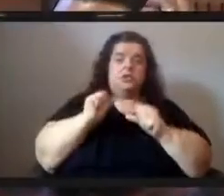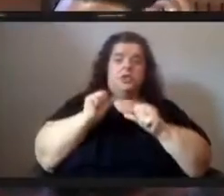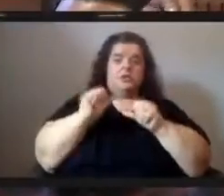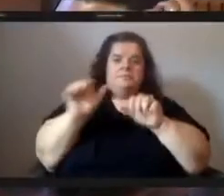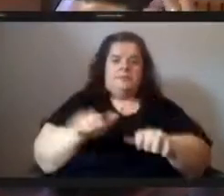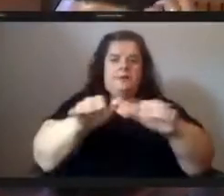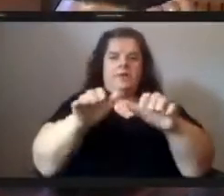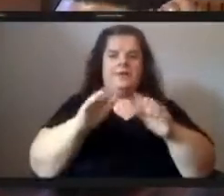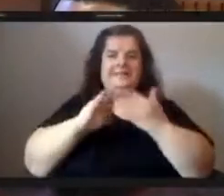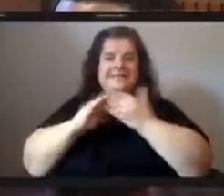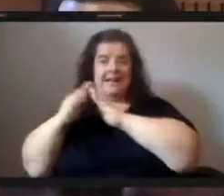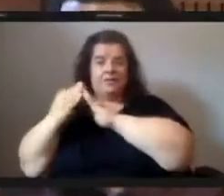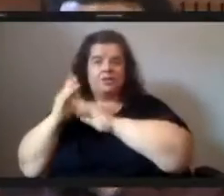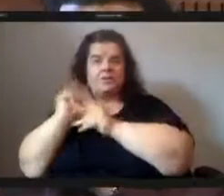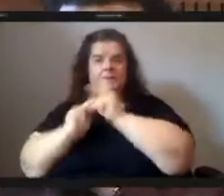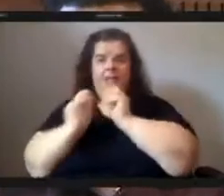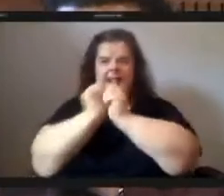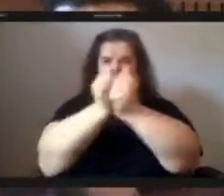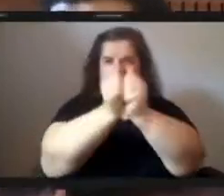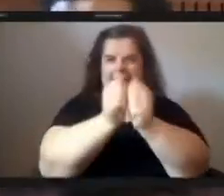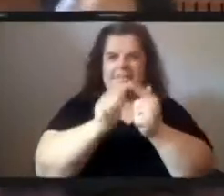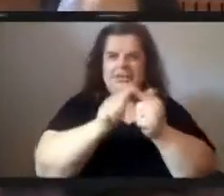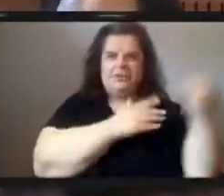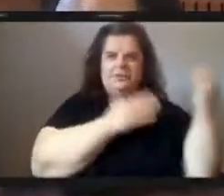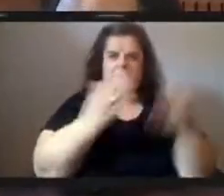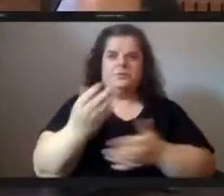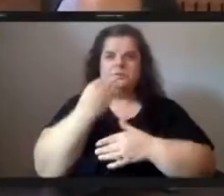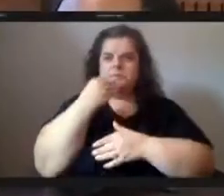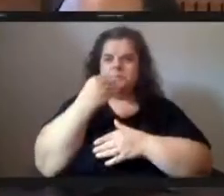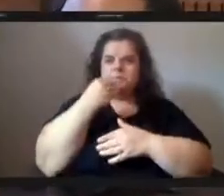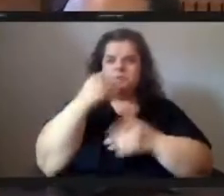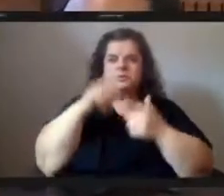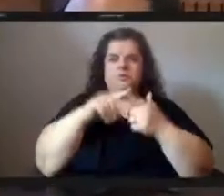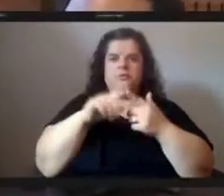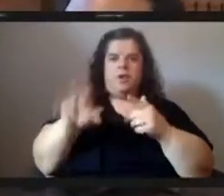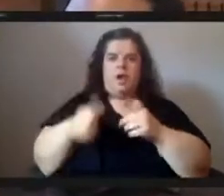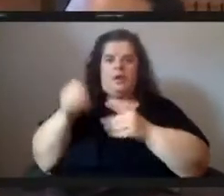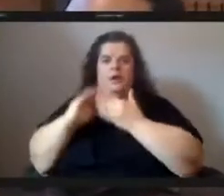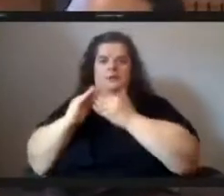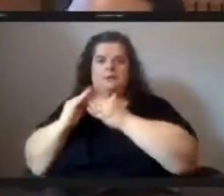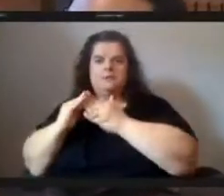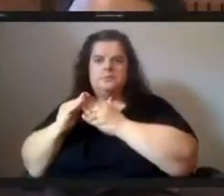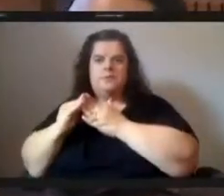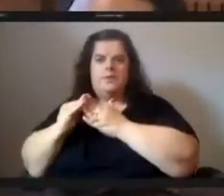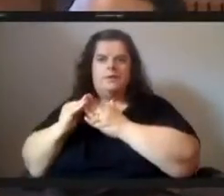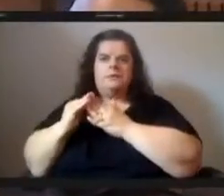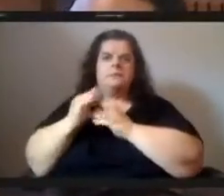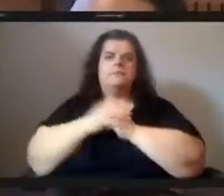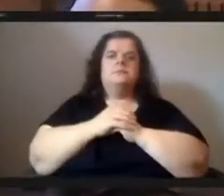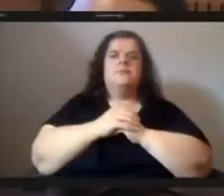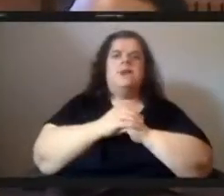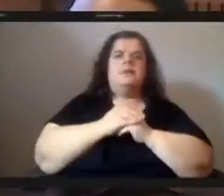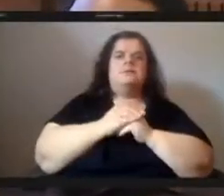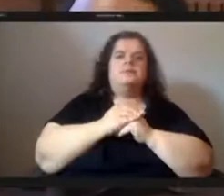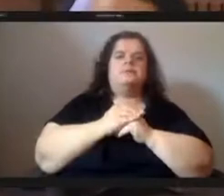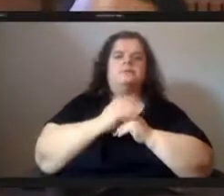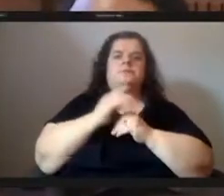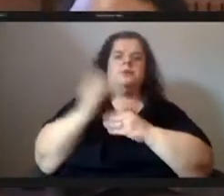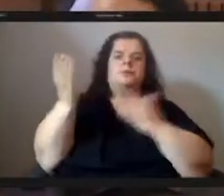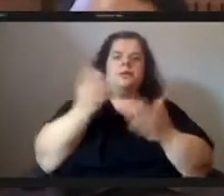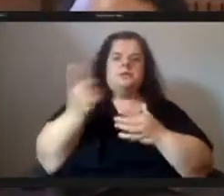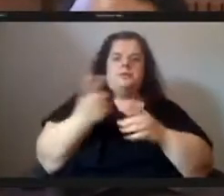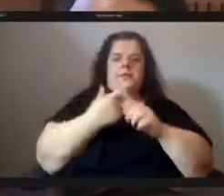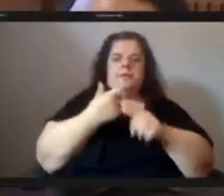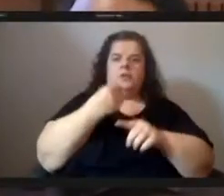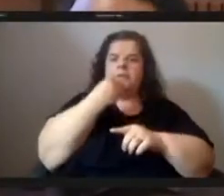actually competed to deliver neighbors to their food to their other neighbors deliver food to their other neighbors so bringing something from the food bank to